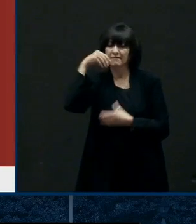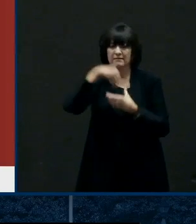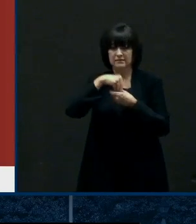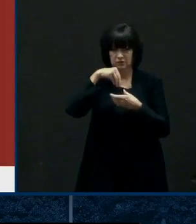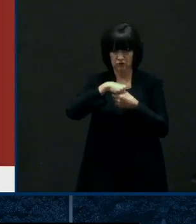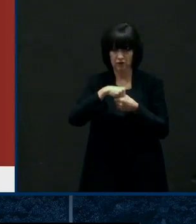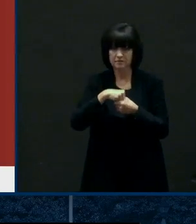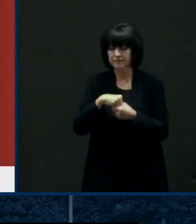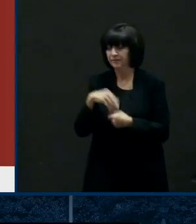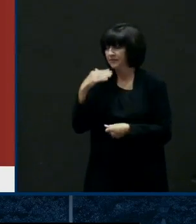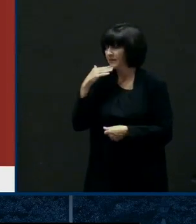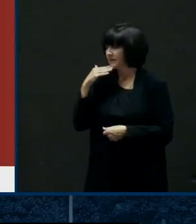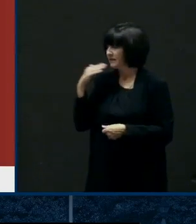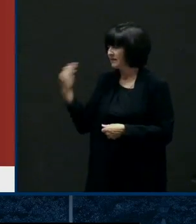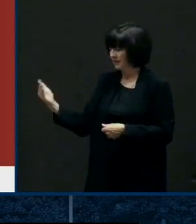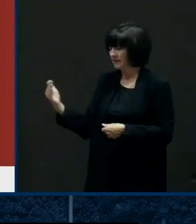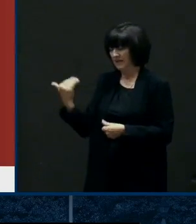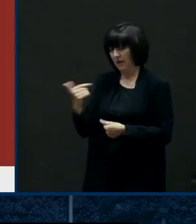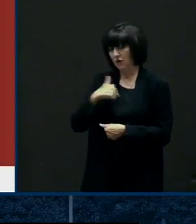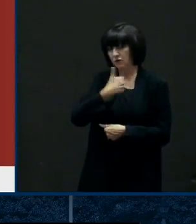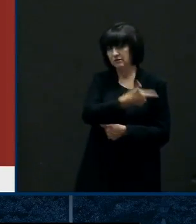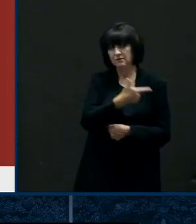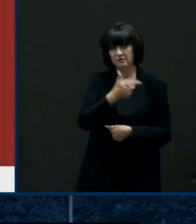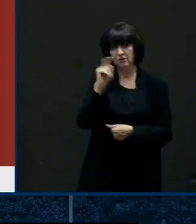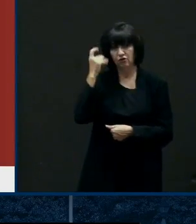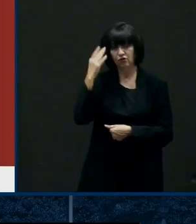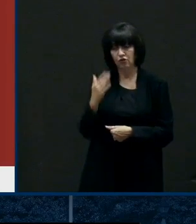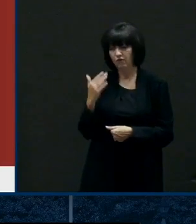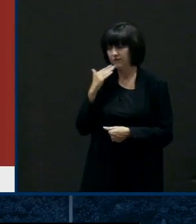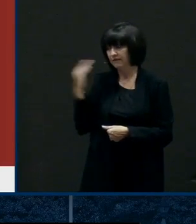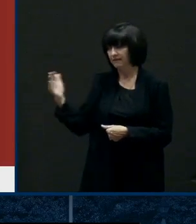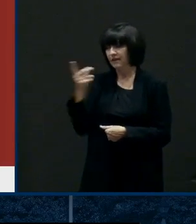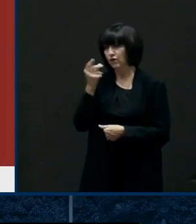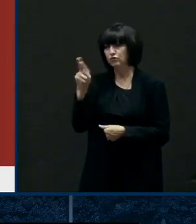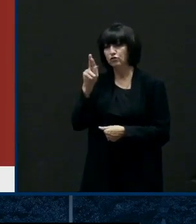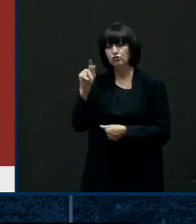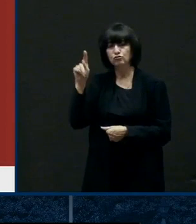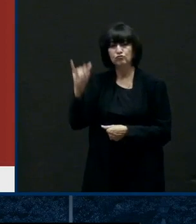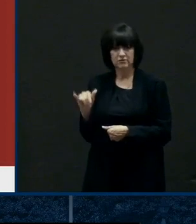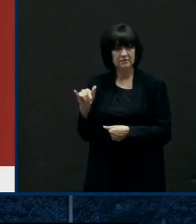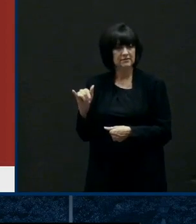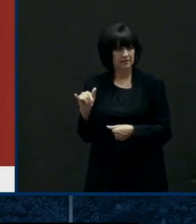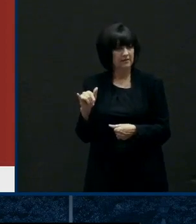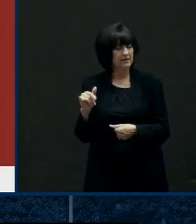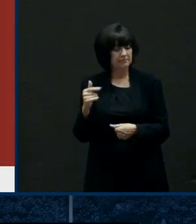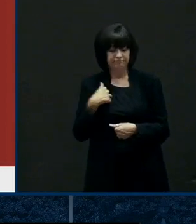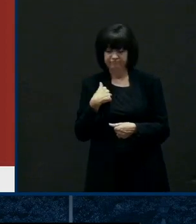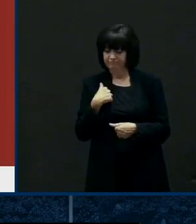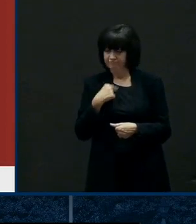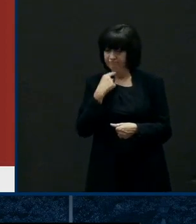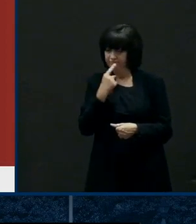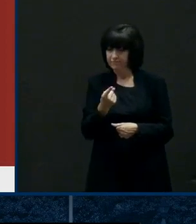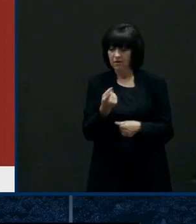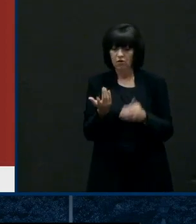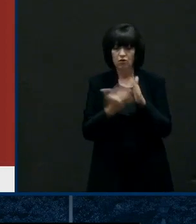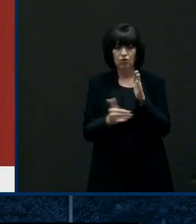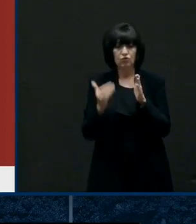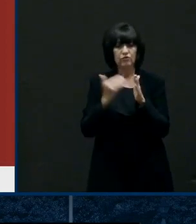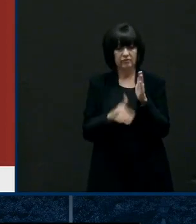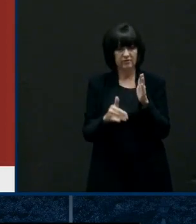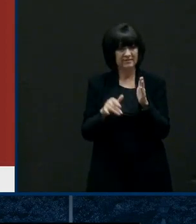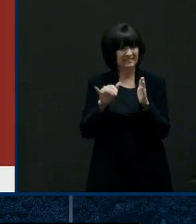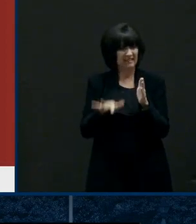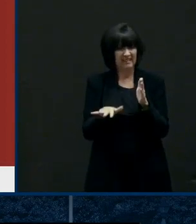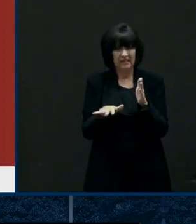information about mask wearing uh i say it each week i think on our white house calls consistently the message